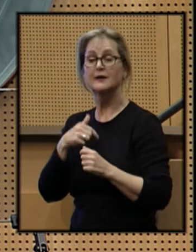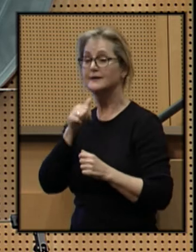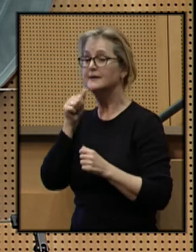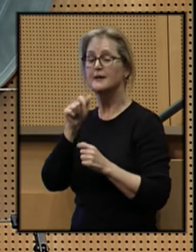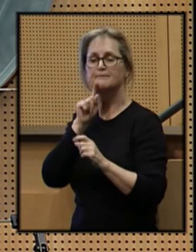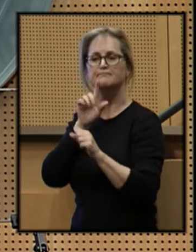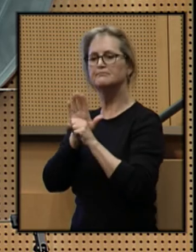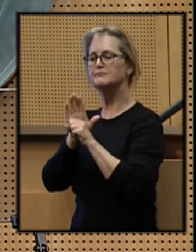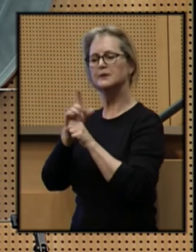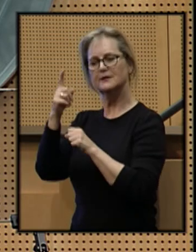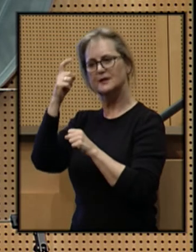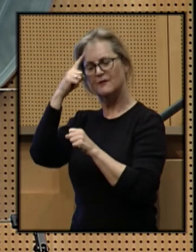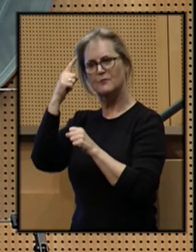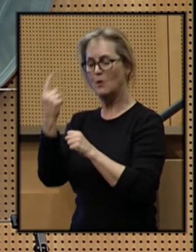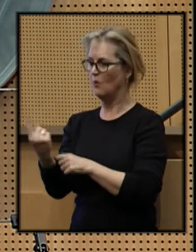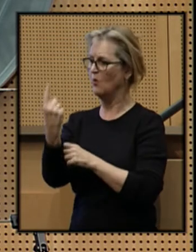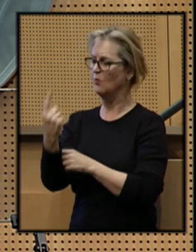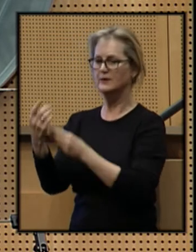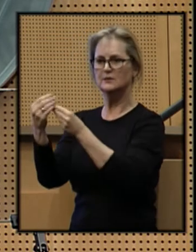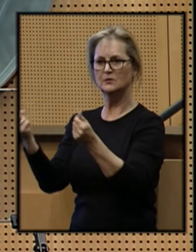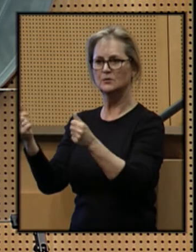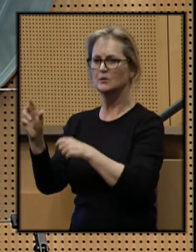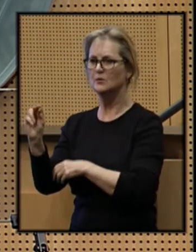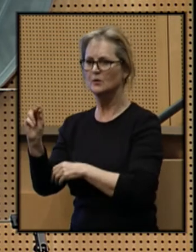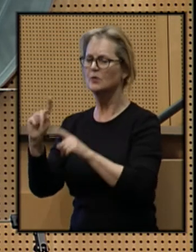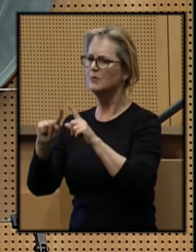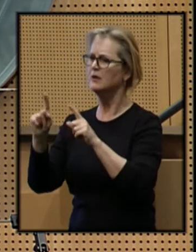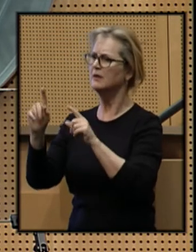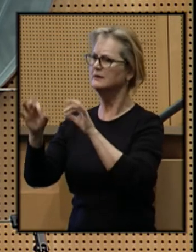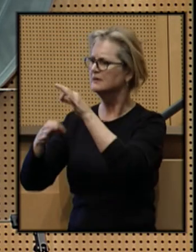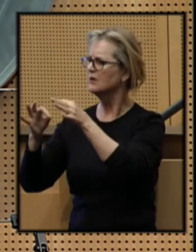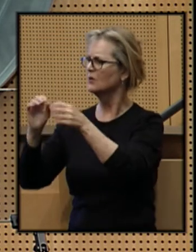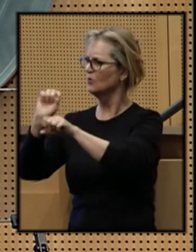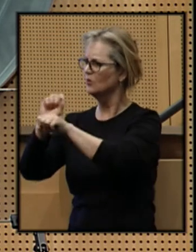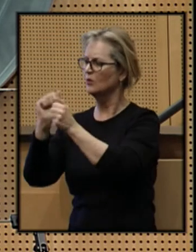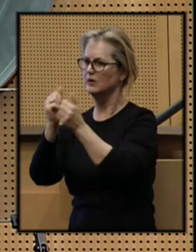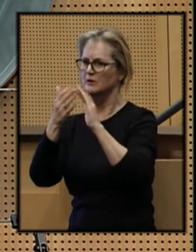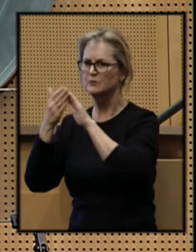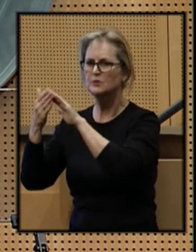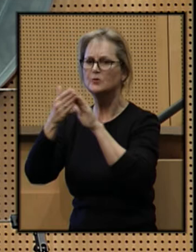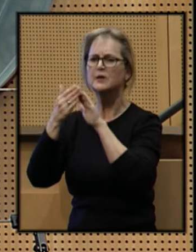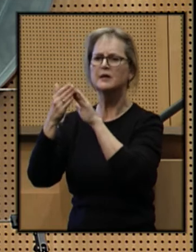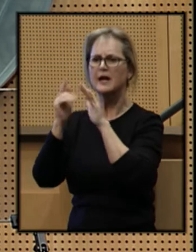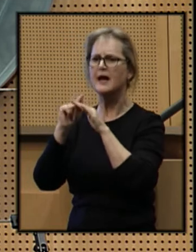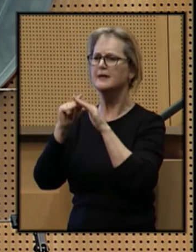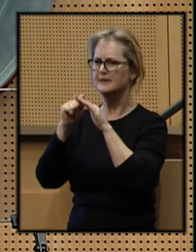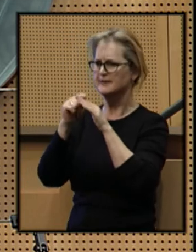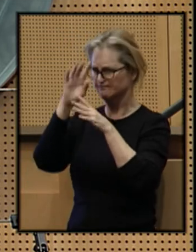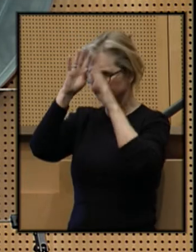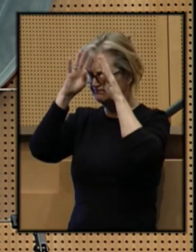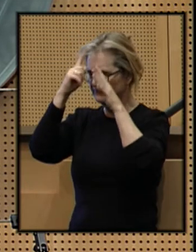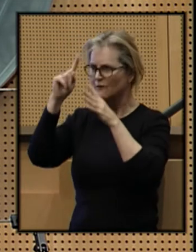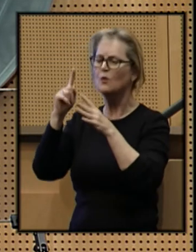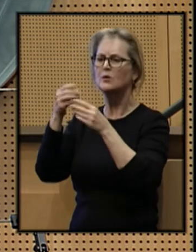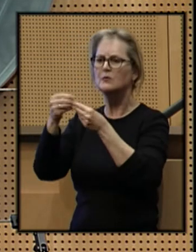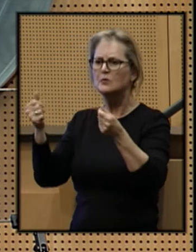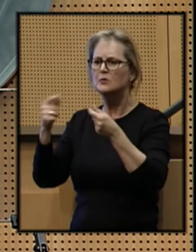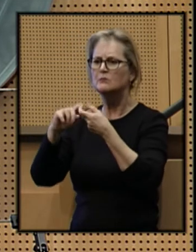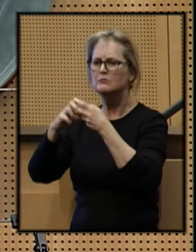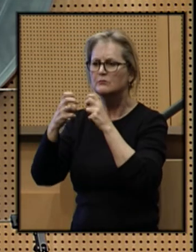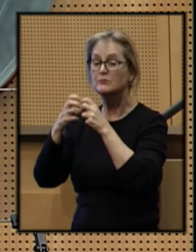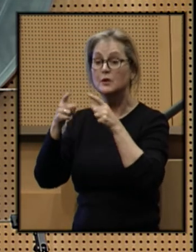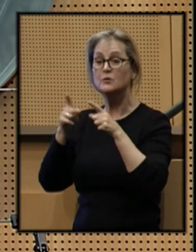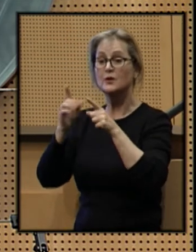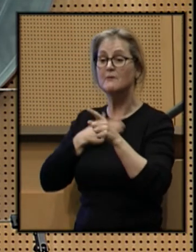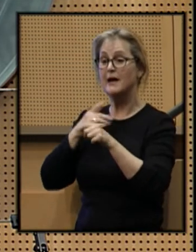not pledge a government would be the sole solution, but rather would work with the community as an incubator for solutions. And